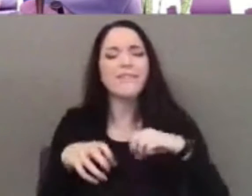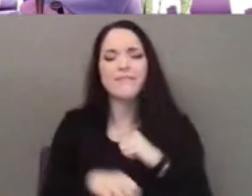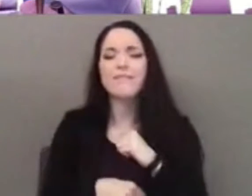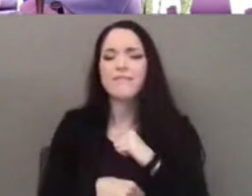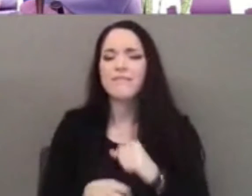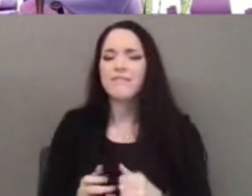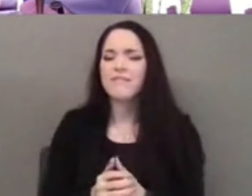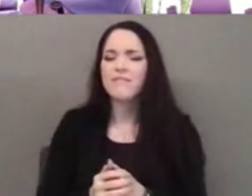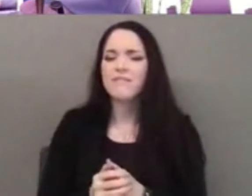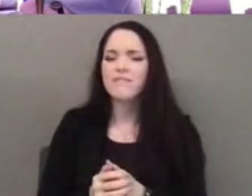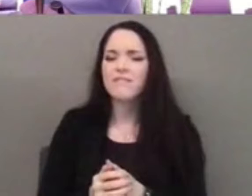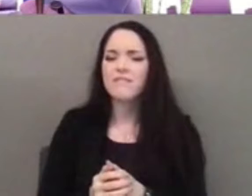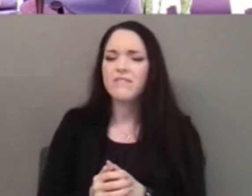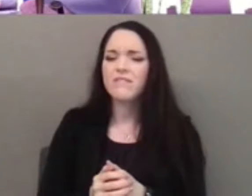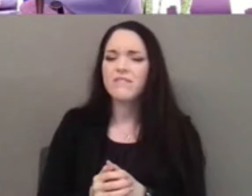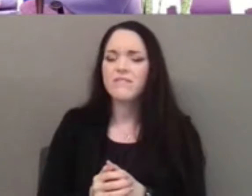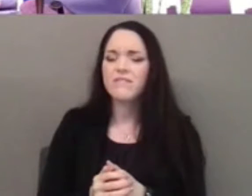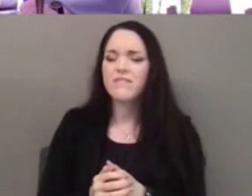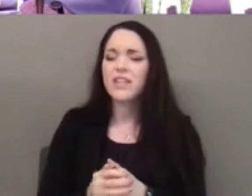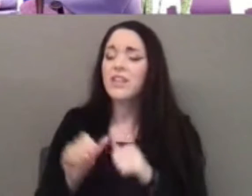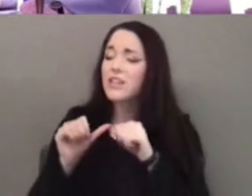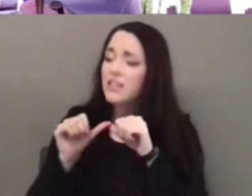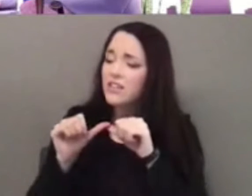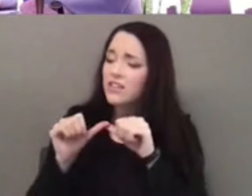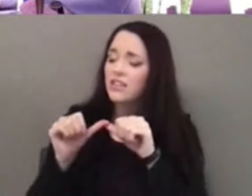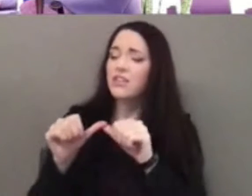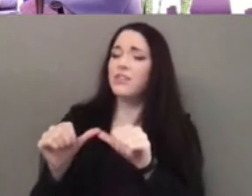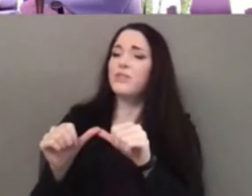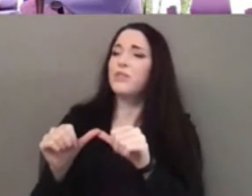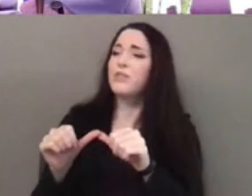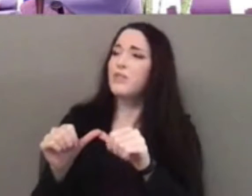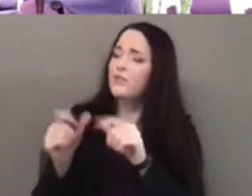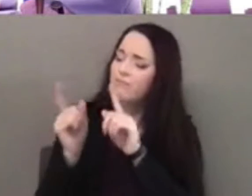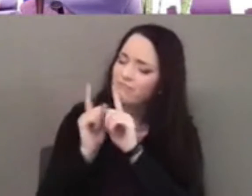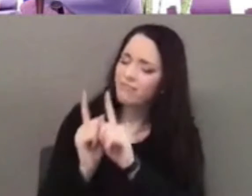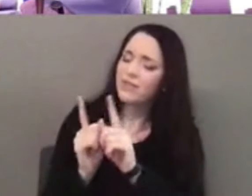Continue to be with us as we remember, fond memories.